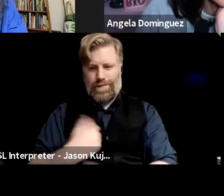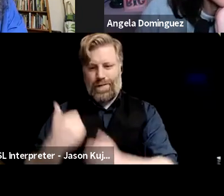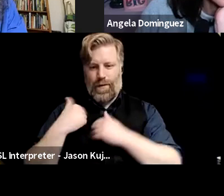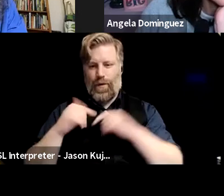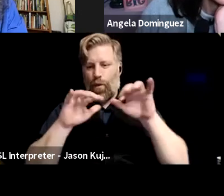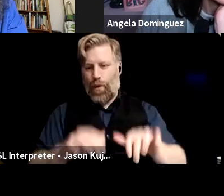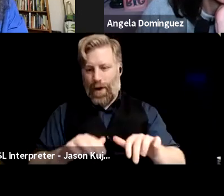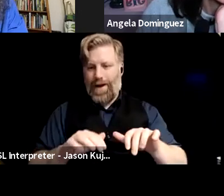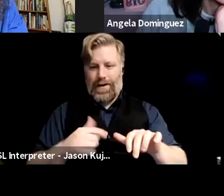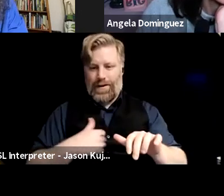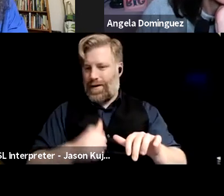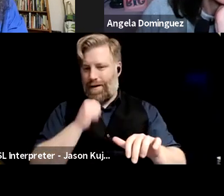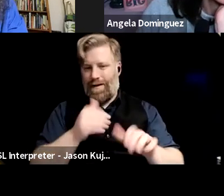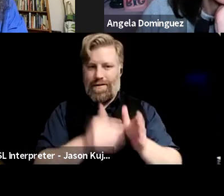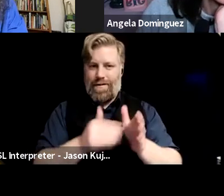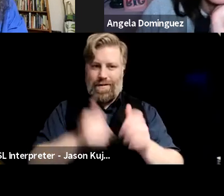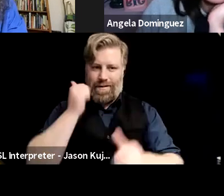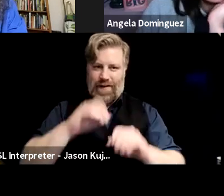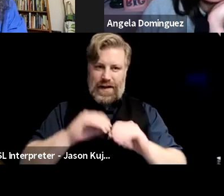spam people in our email list.